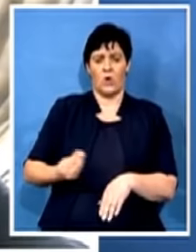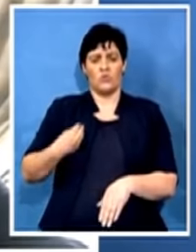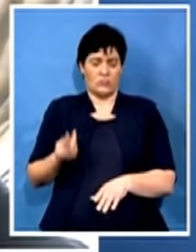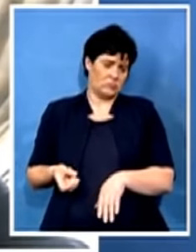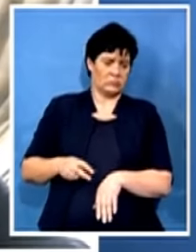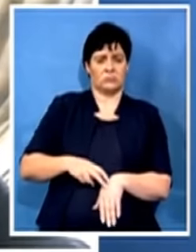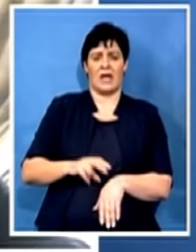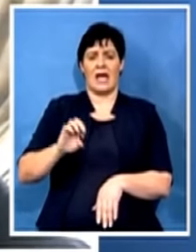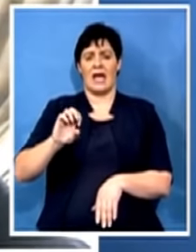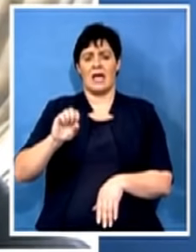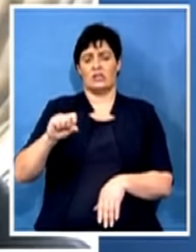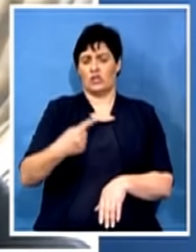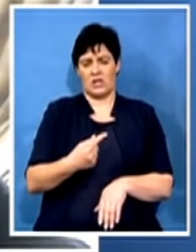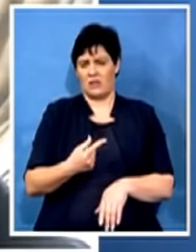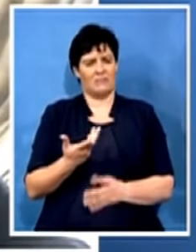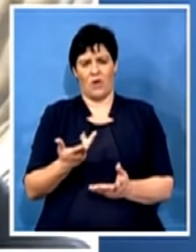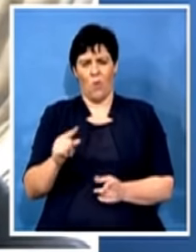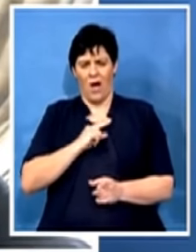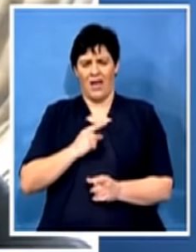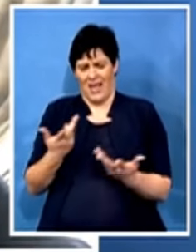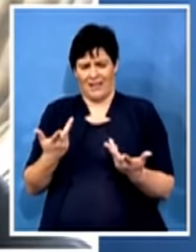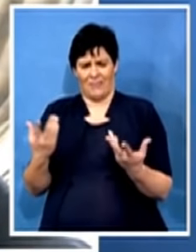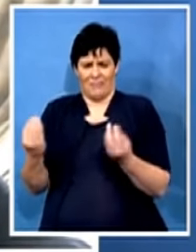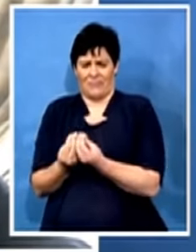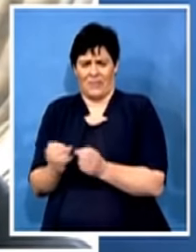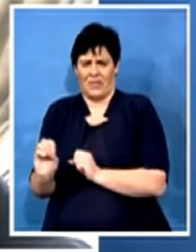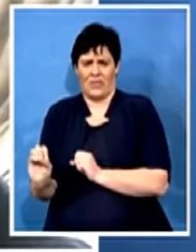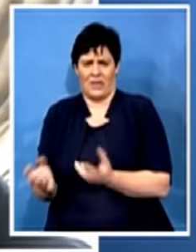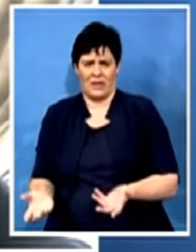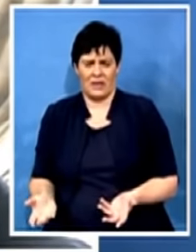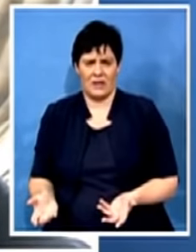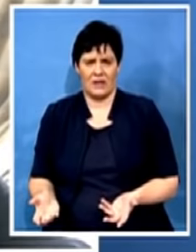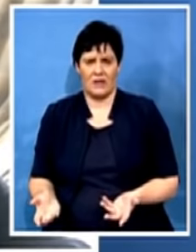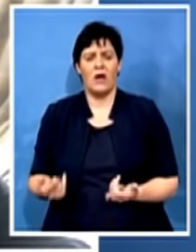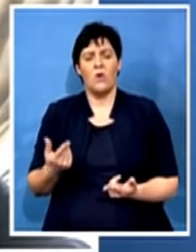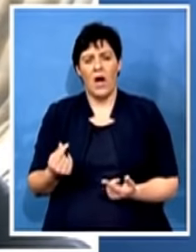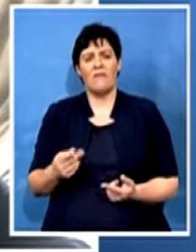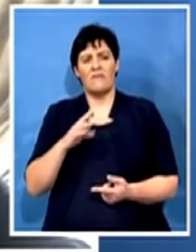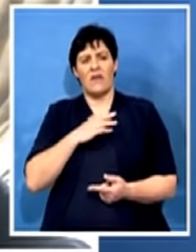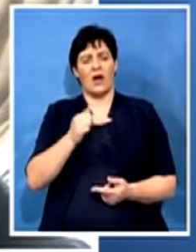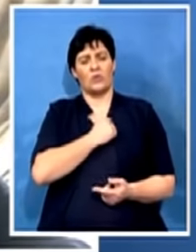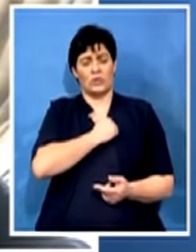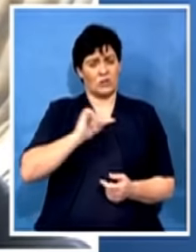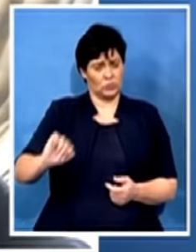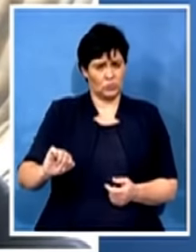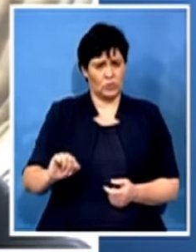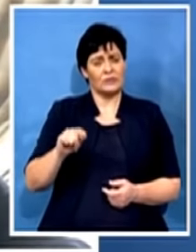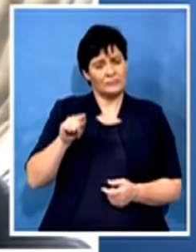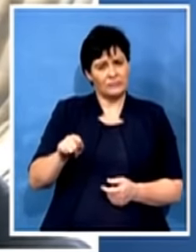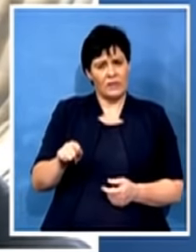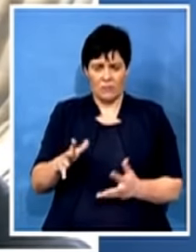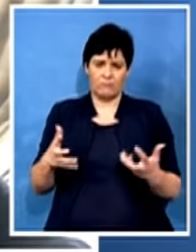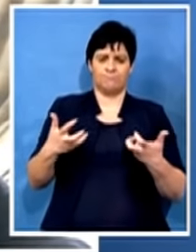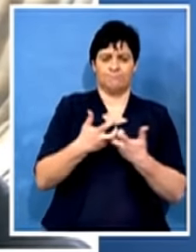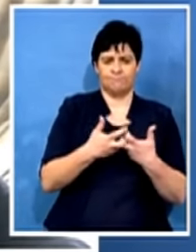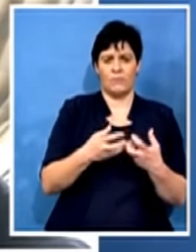self. You've got Lame Daka Kusatu, which is essentially in cahoots with the establishment led by President